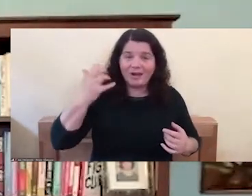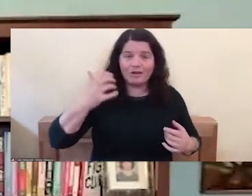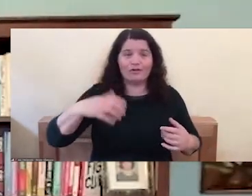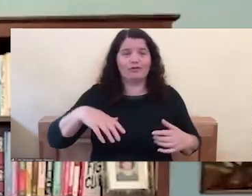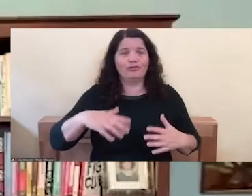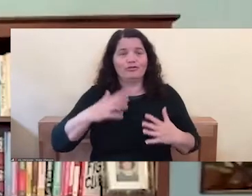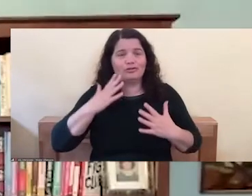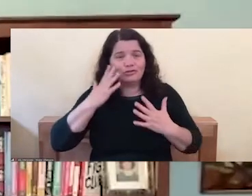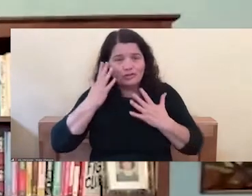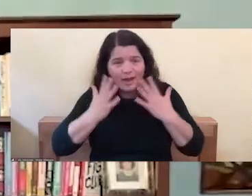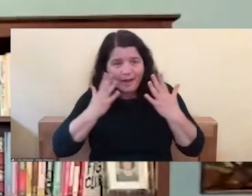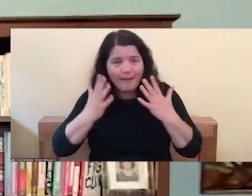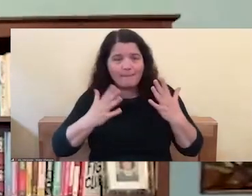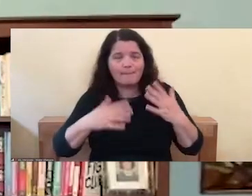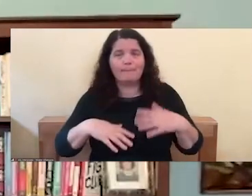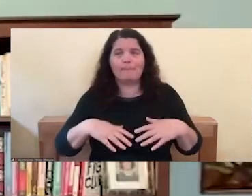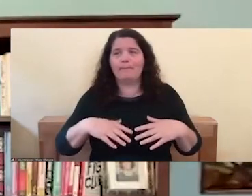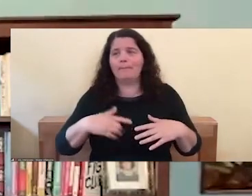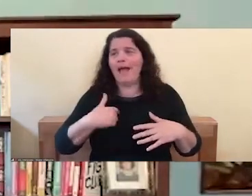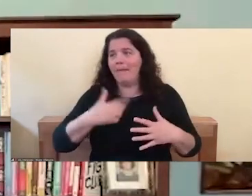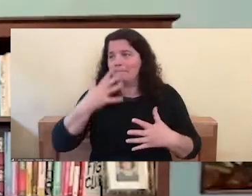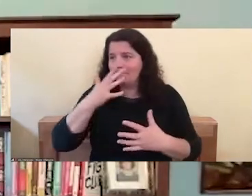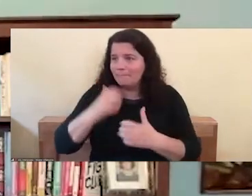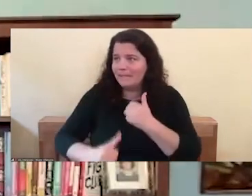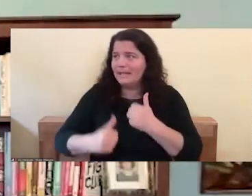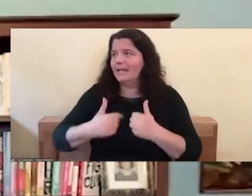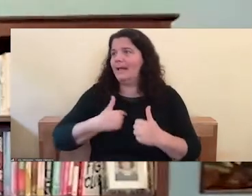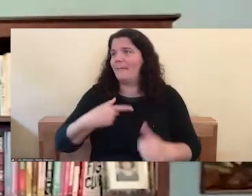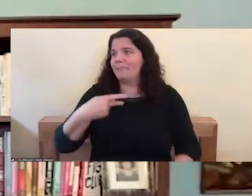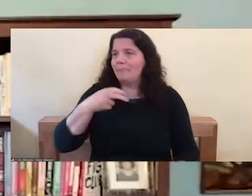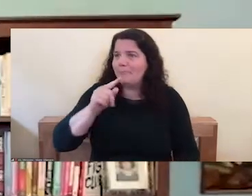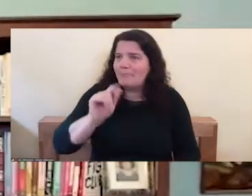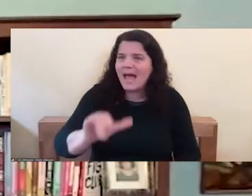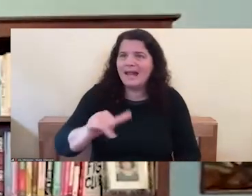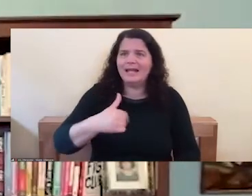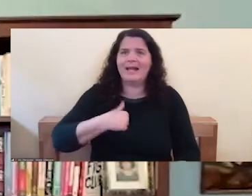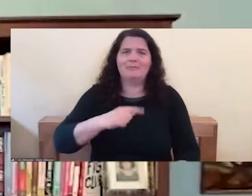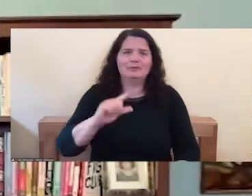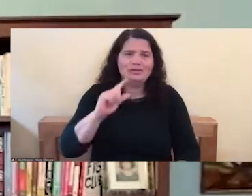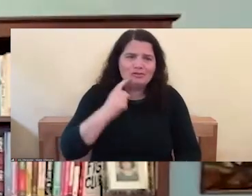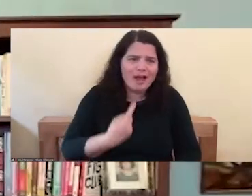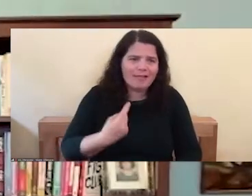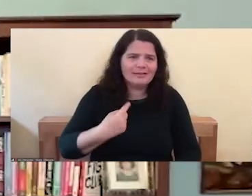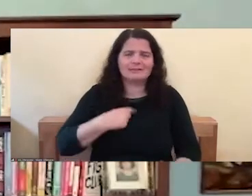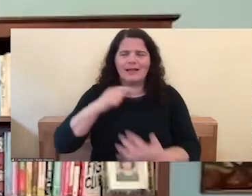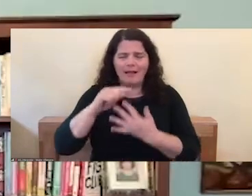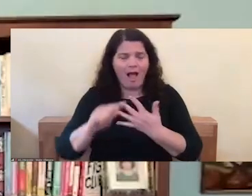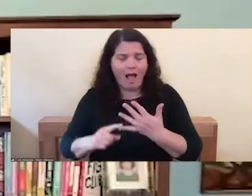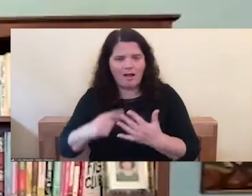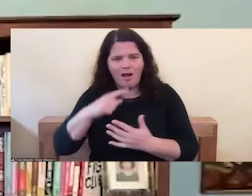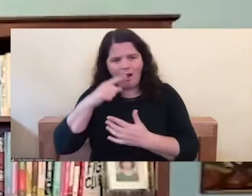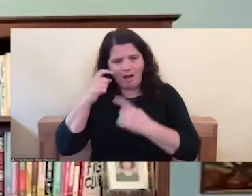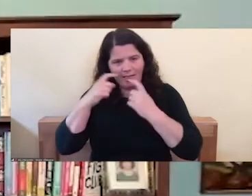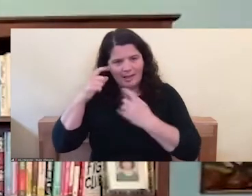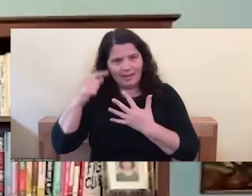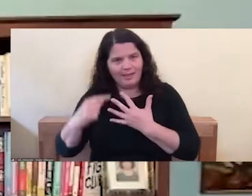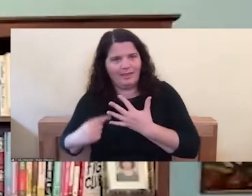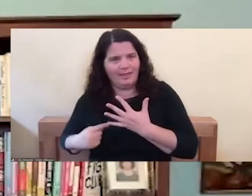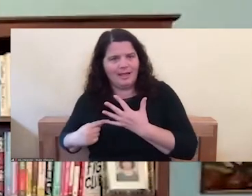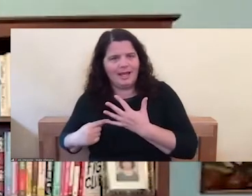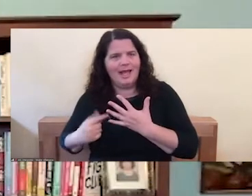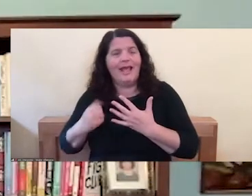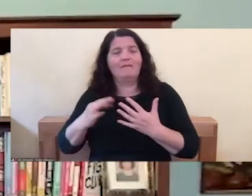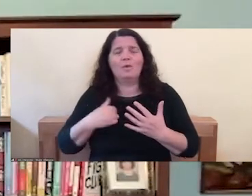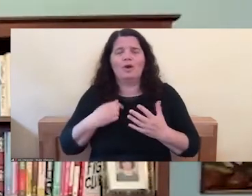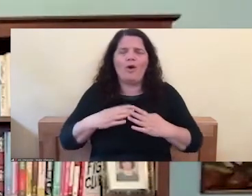our meanness and our pettiness and our jealousy and all the ugly stuff of life. When we can really open to